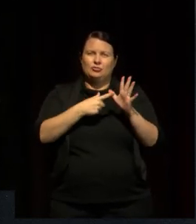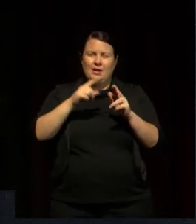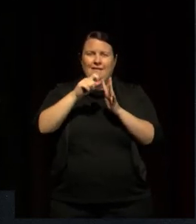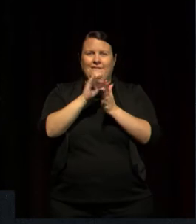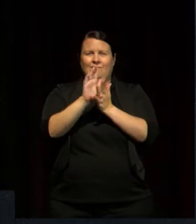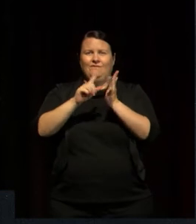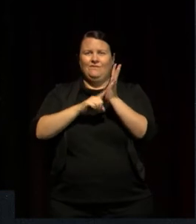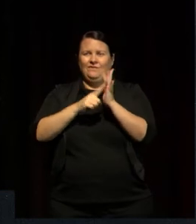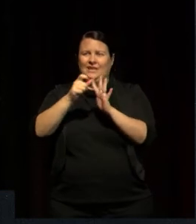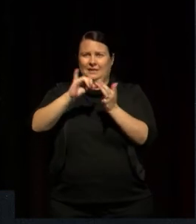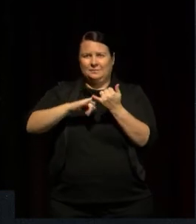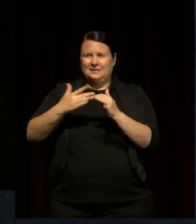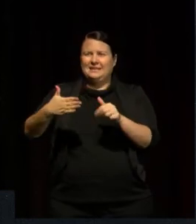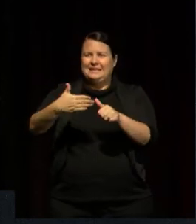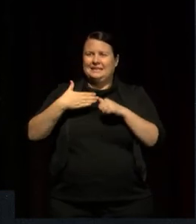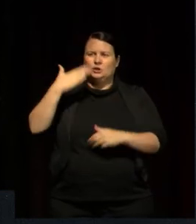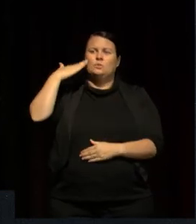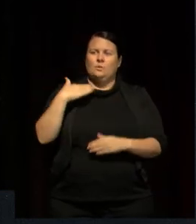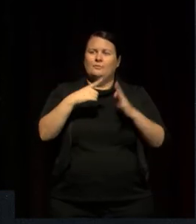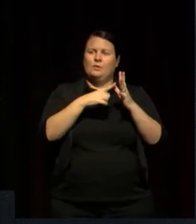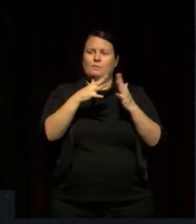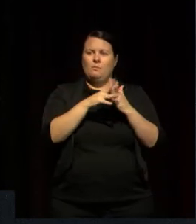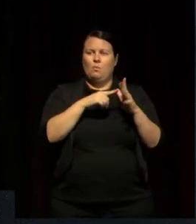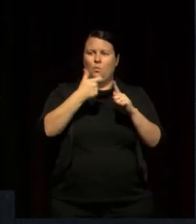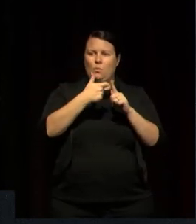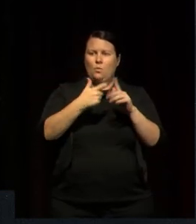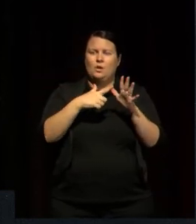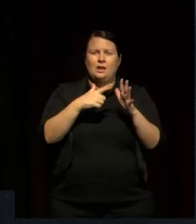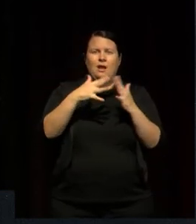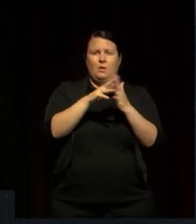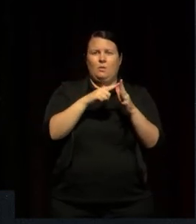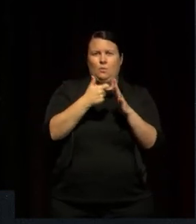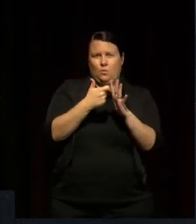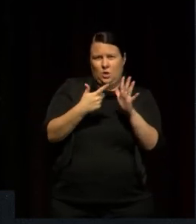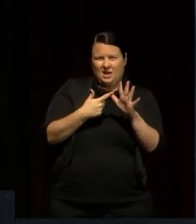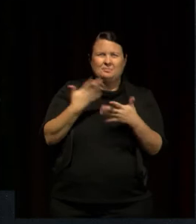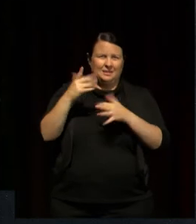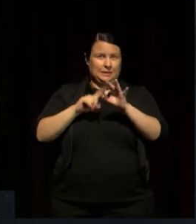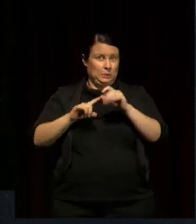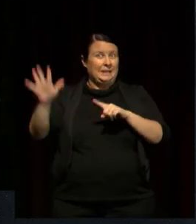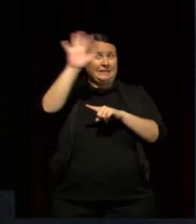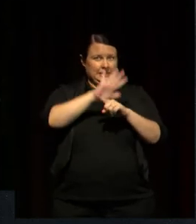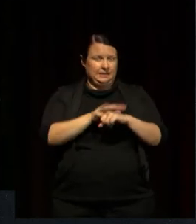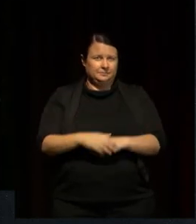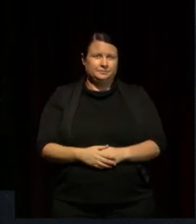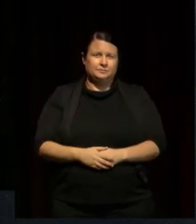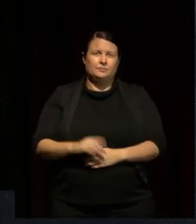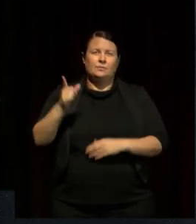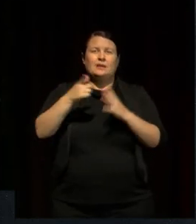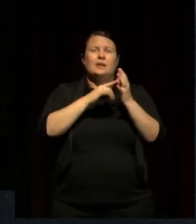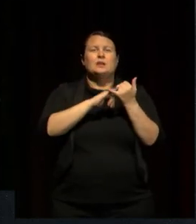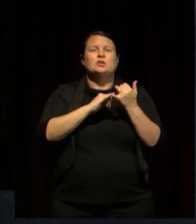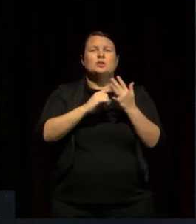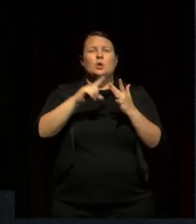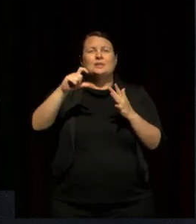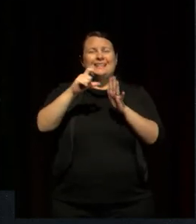and Goring Goring Nation in what is now known as Queensland. Sandra is an Associate Dean of Indigenous Engagement at